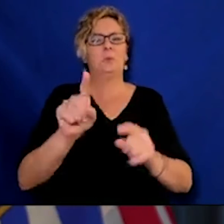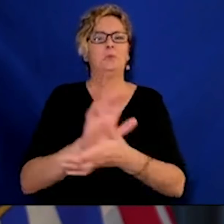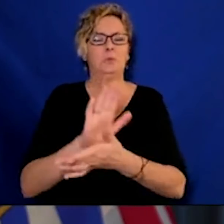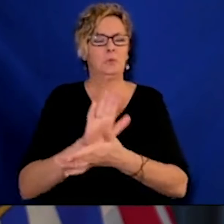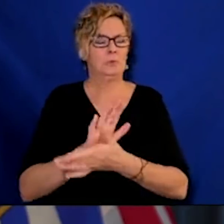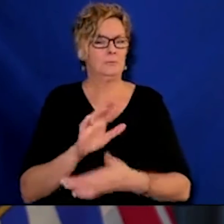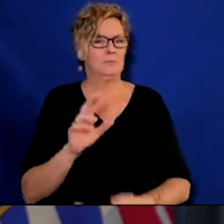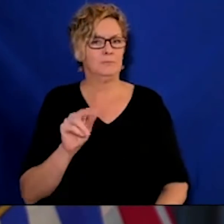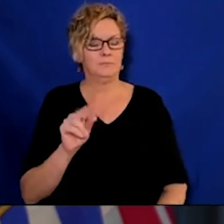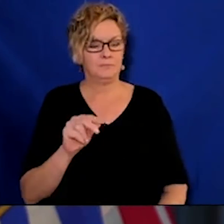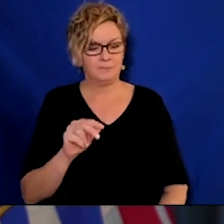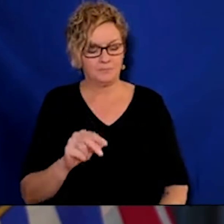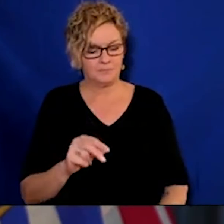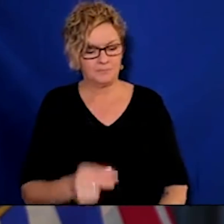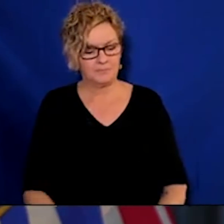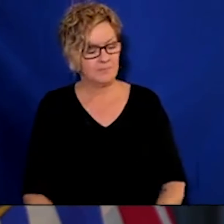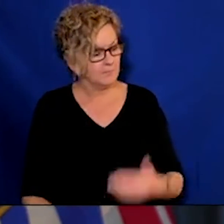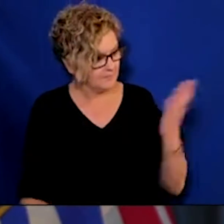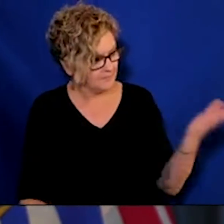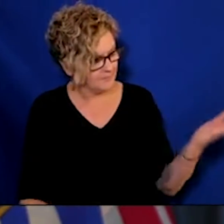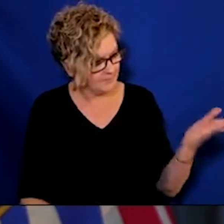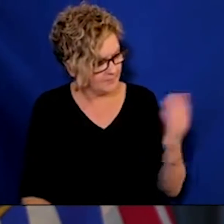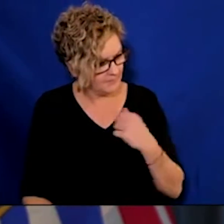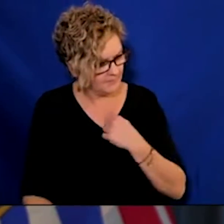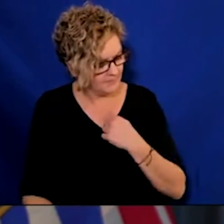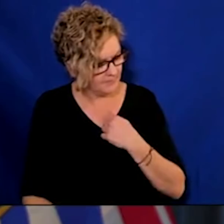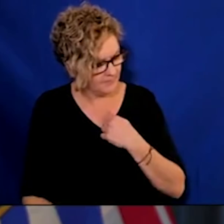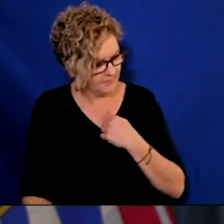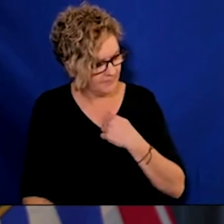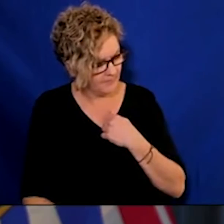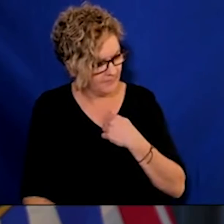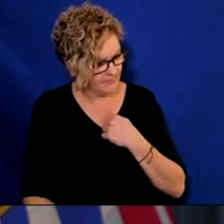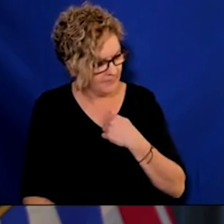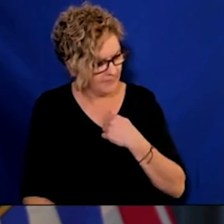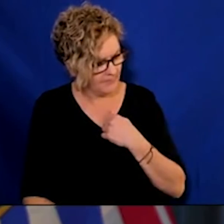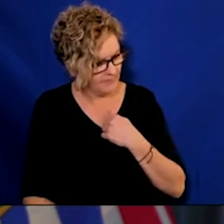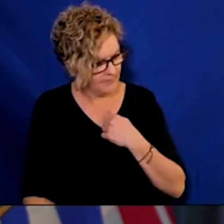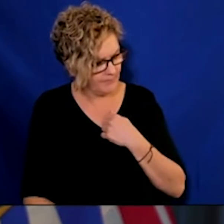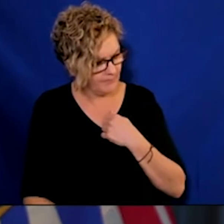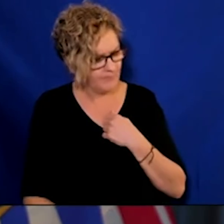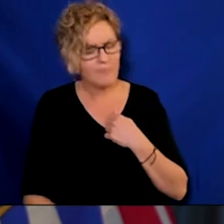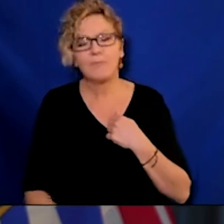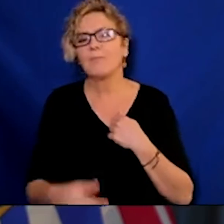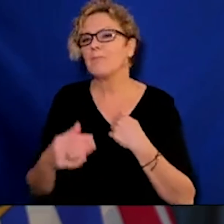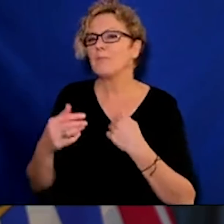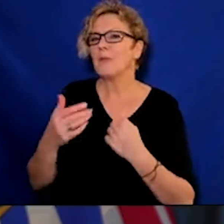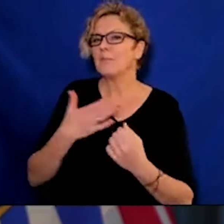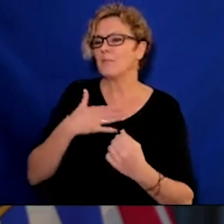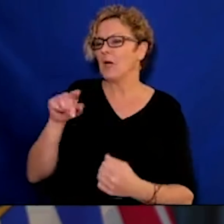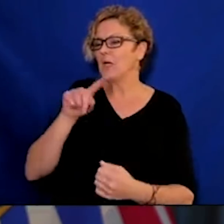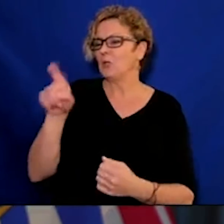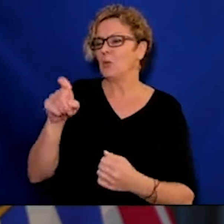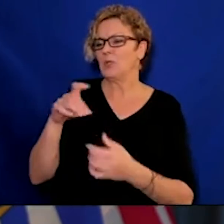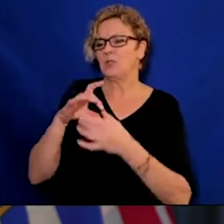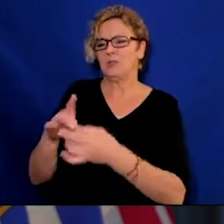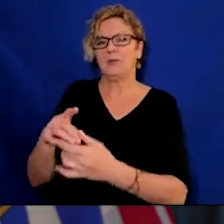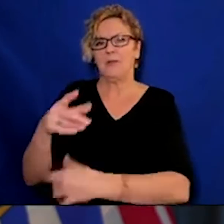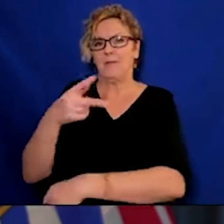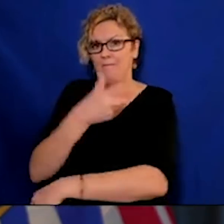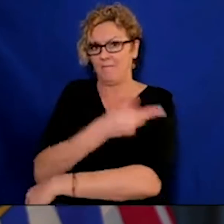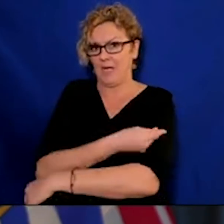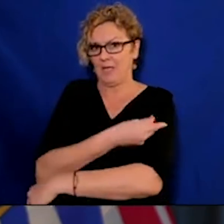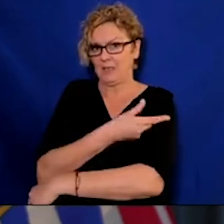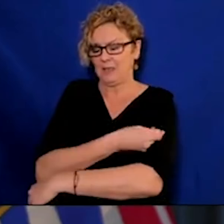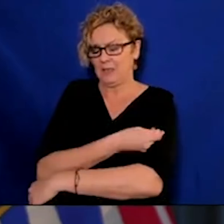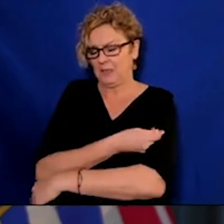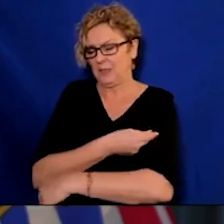could you please tell us a little bit about how the distribution of the vaccines will look like? We are talking about